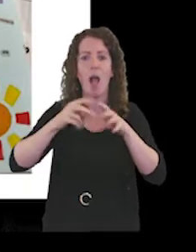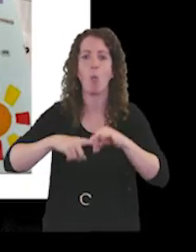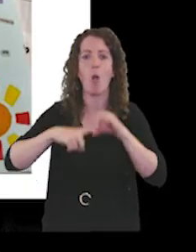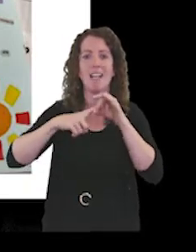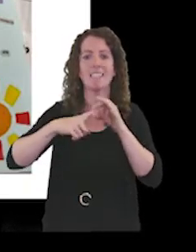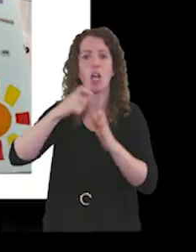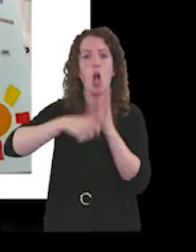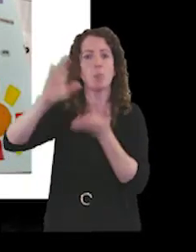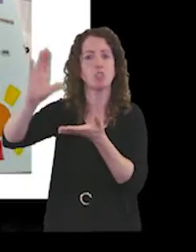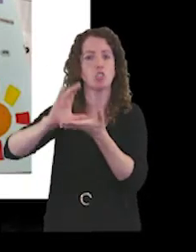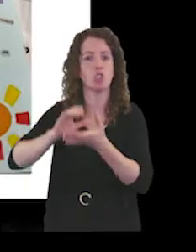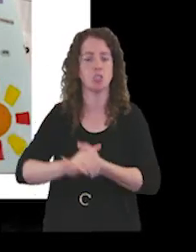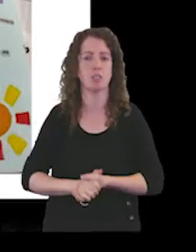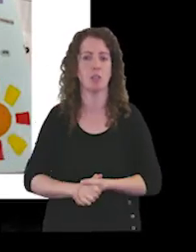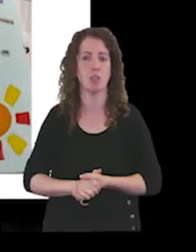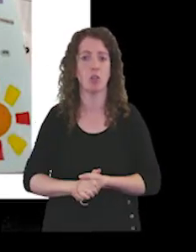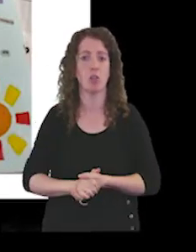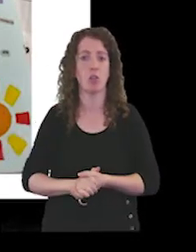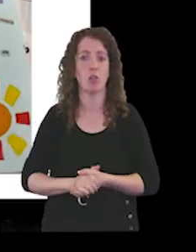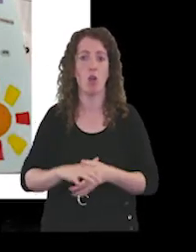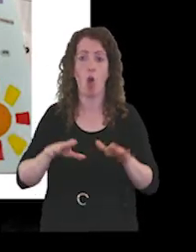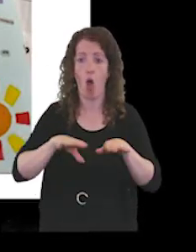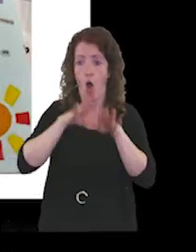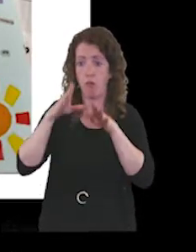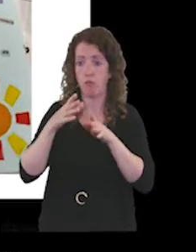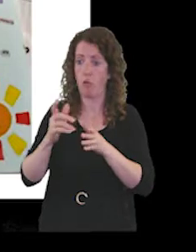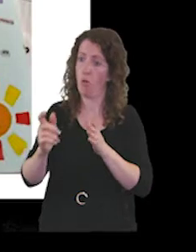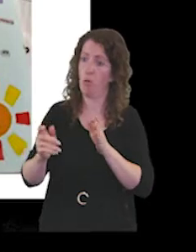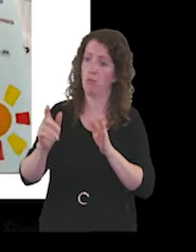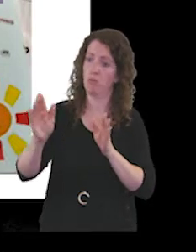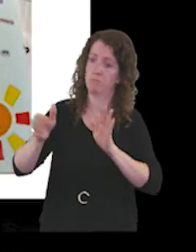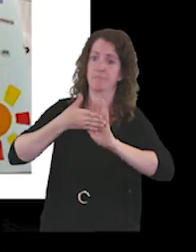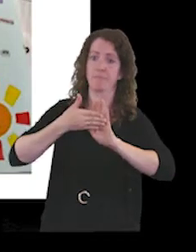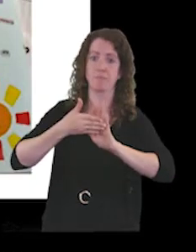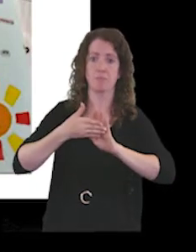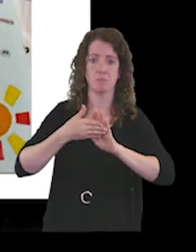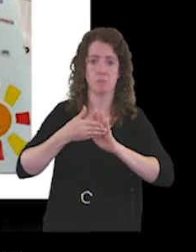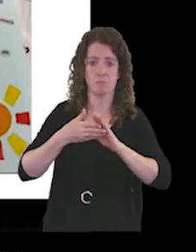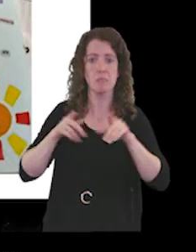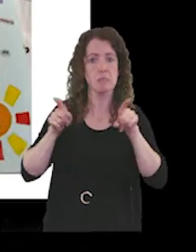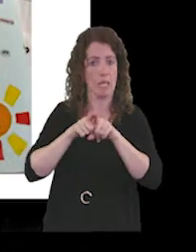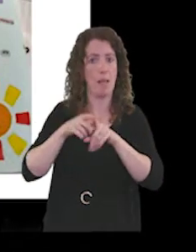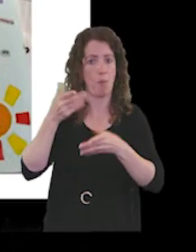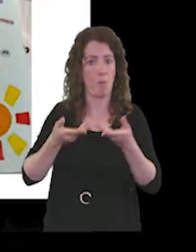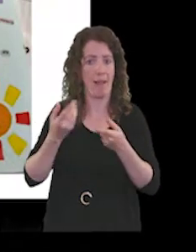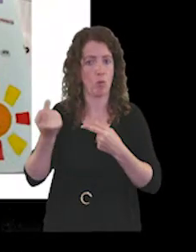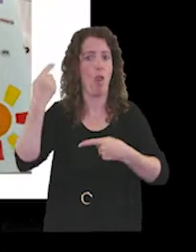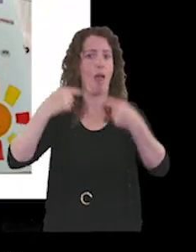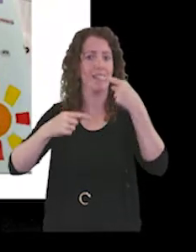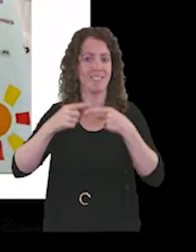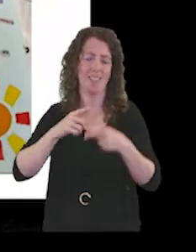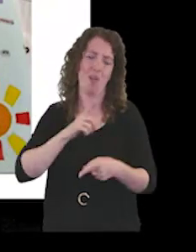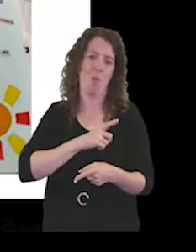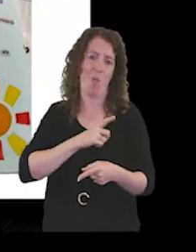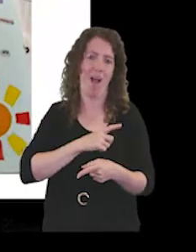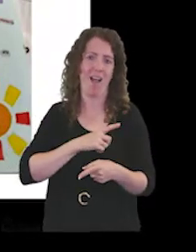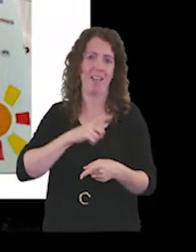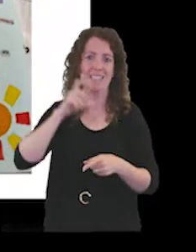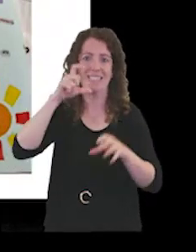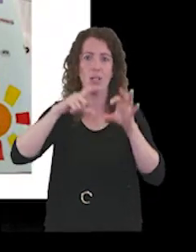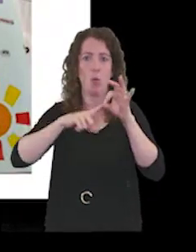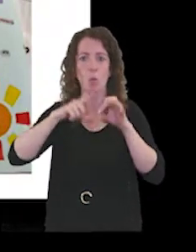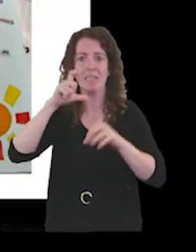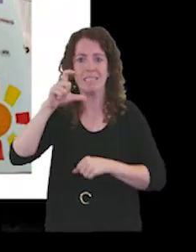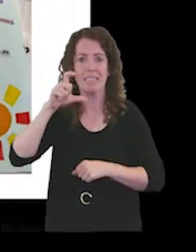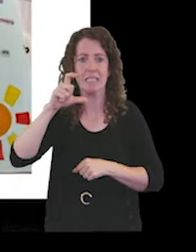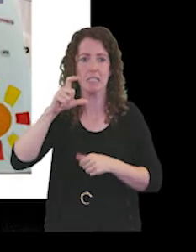Our overall rating has remained unchanged since this time last year, largely on account of the fact that the CQC have